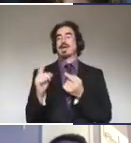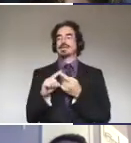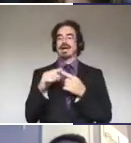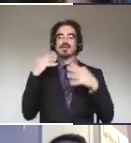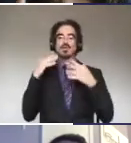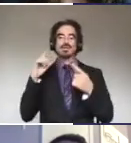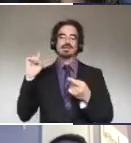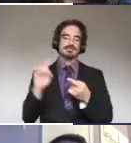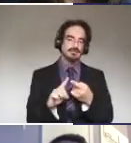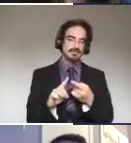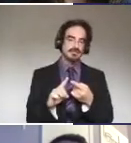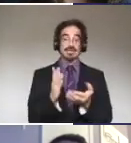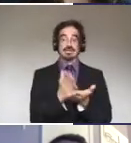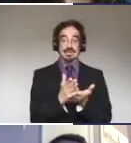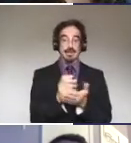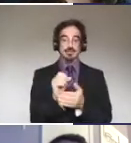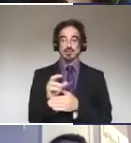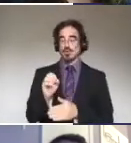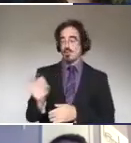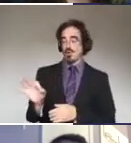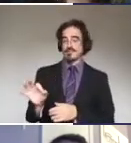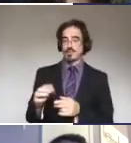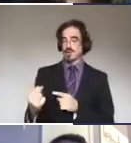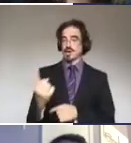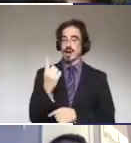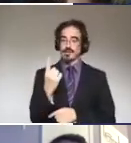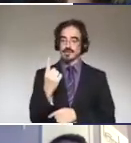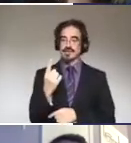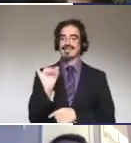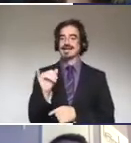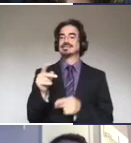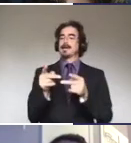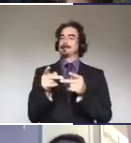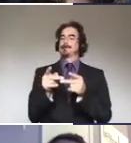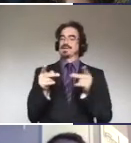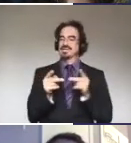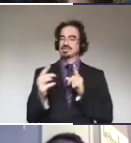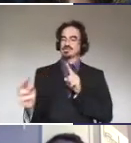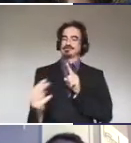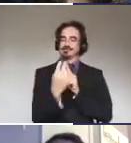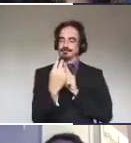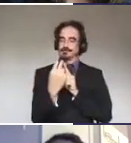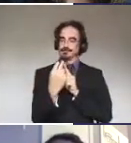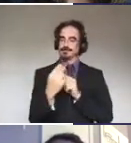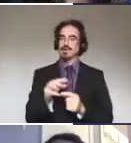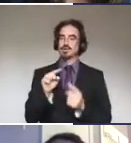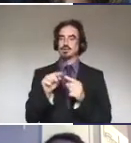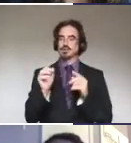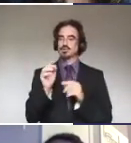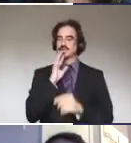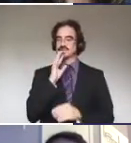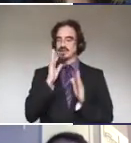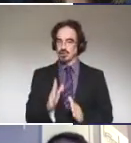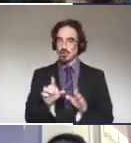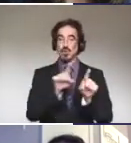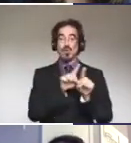turn it off or come closer to me, which is the positioning yourself to the speaker. They may also write